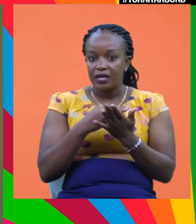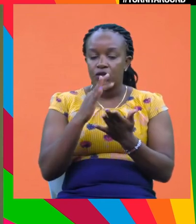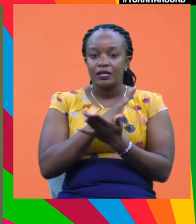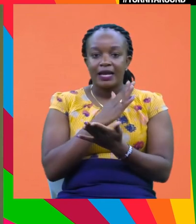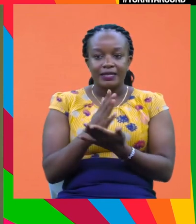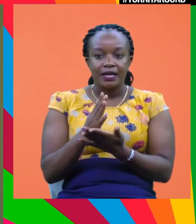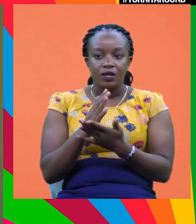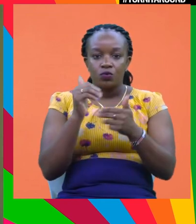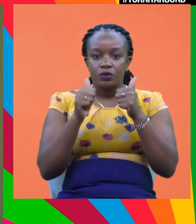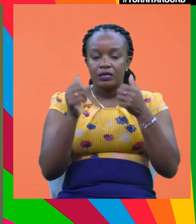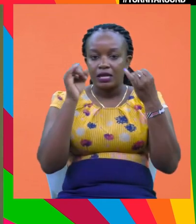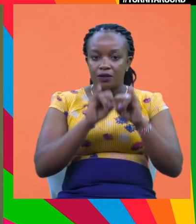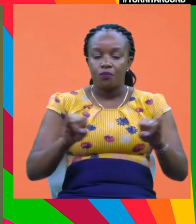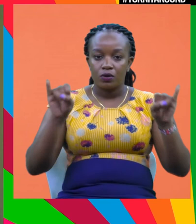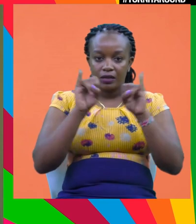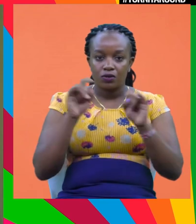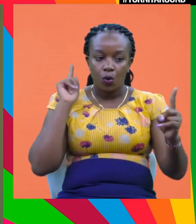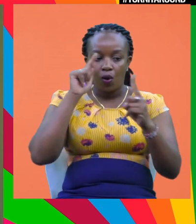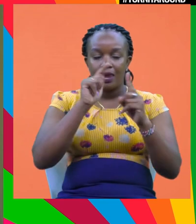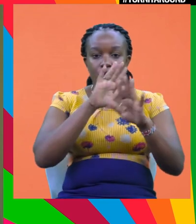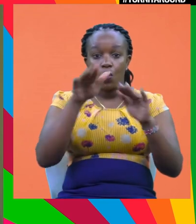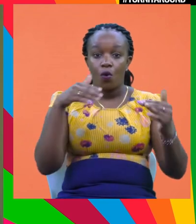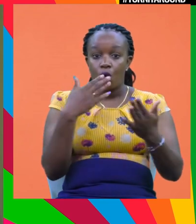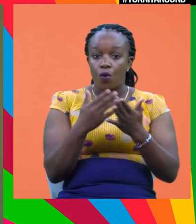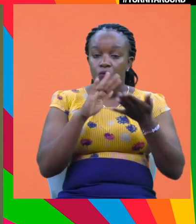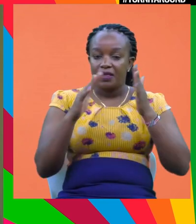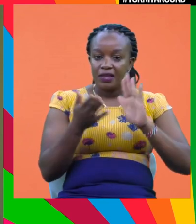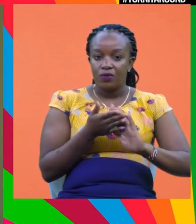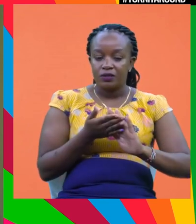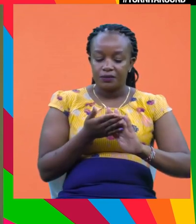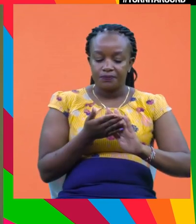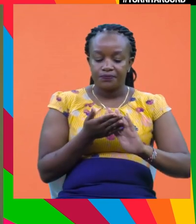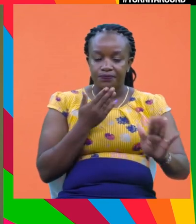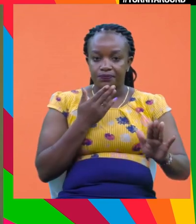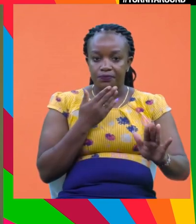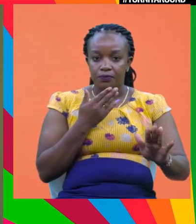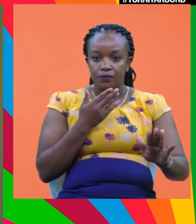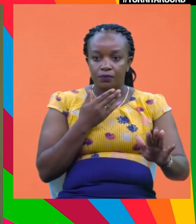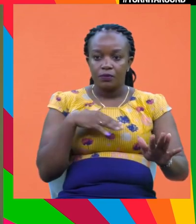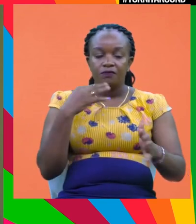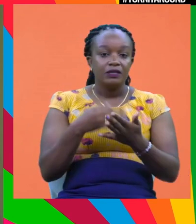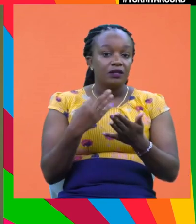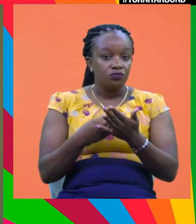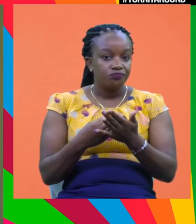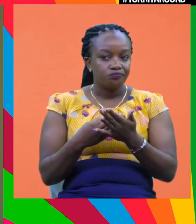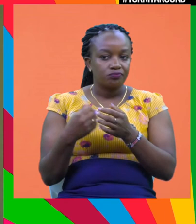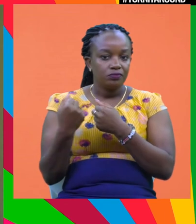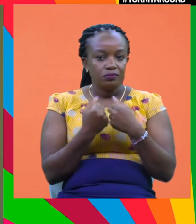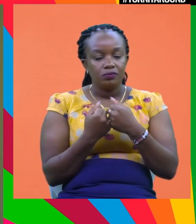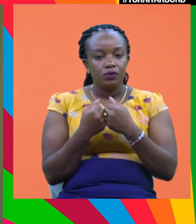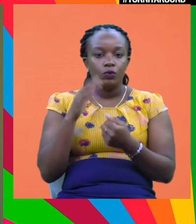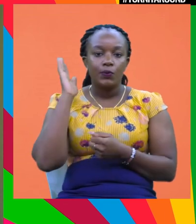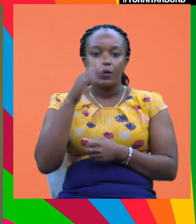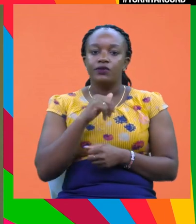sector clearly plays a very important role in all of this, um, without, um, the financial sector and just central